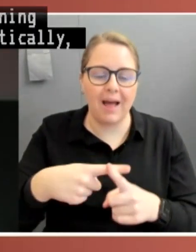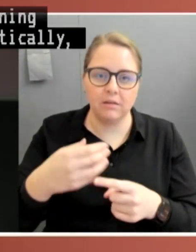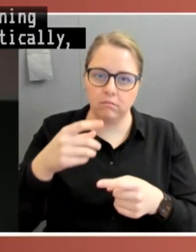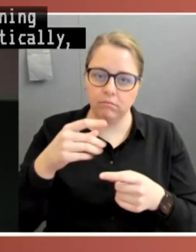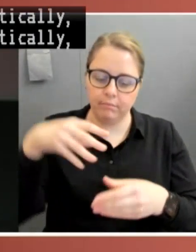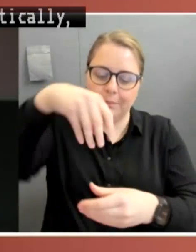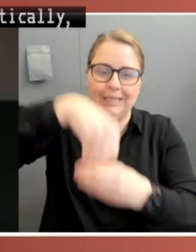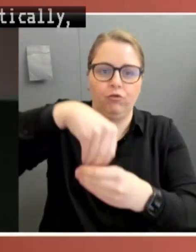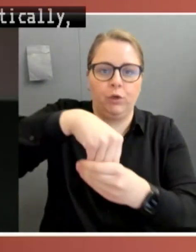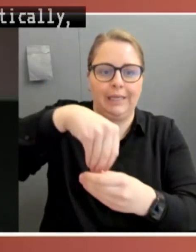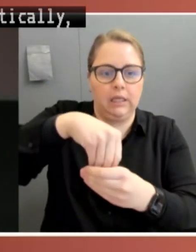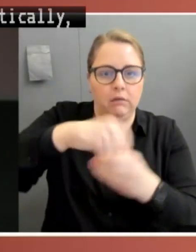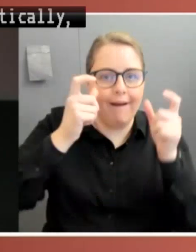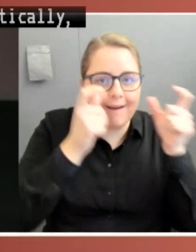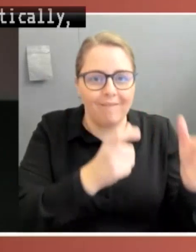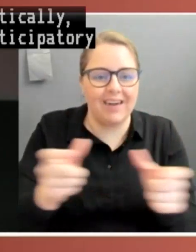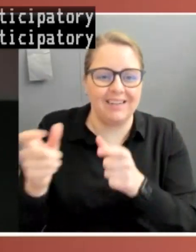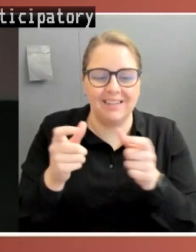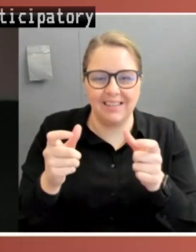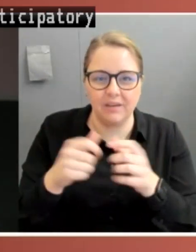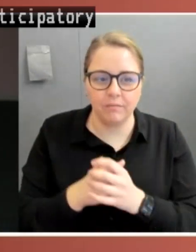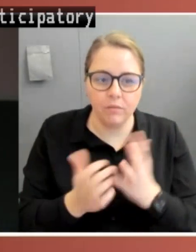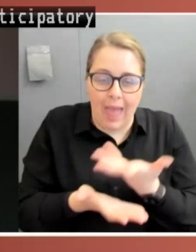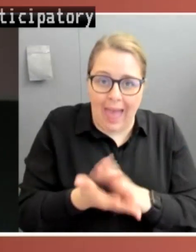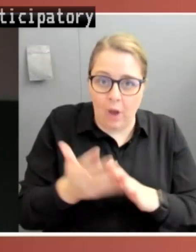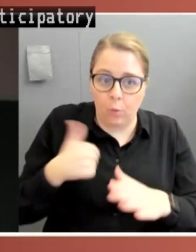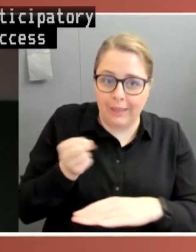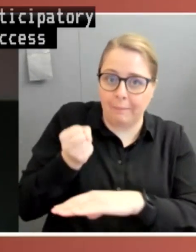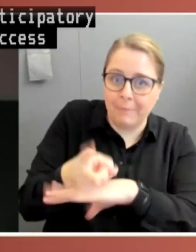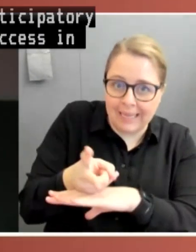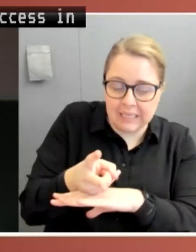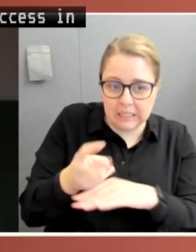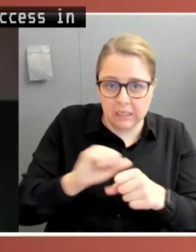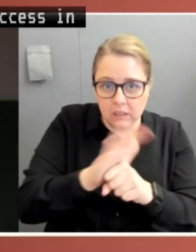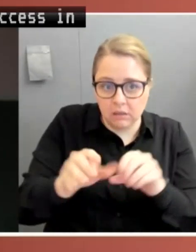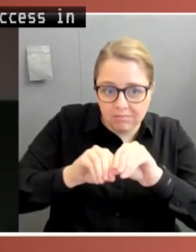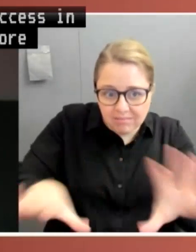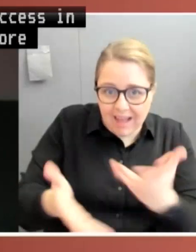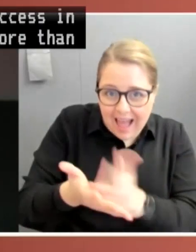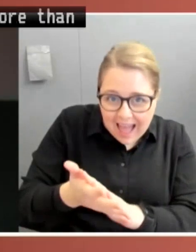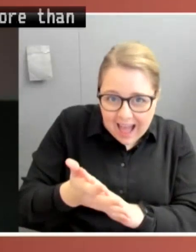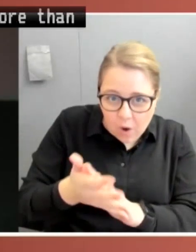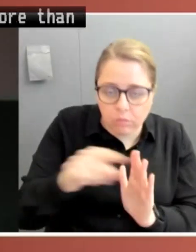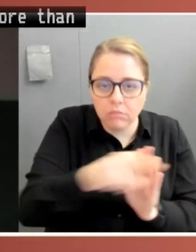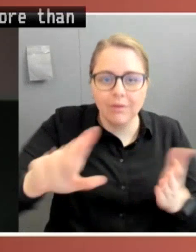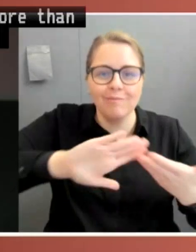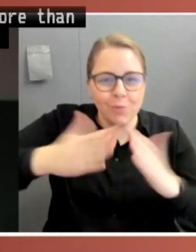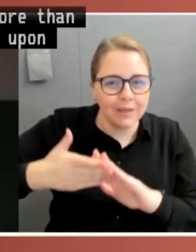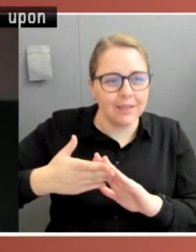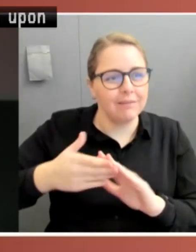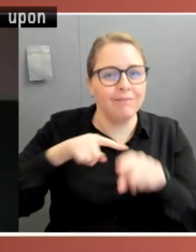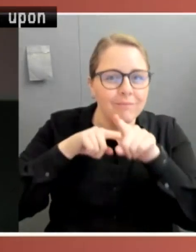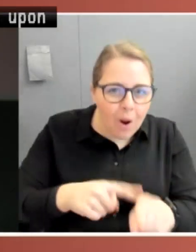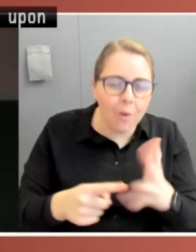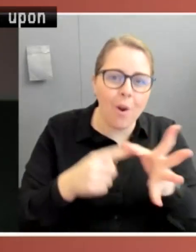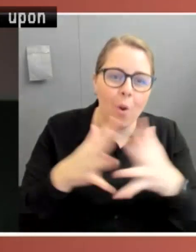the success in combating the pandemic, more than anything else, can depend upon community goodwill and the willingness of citizens to